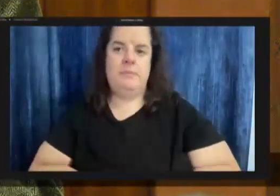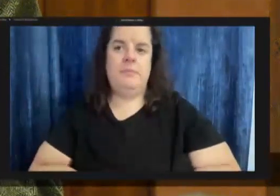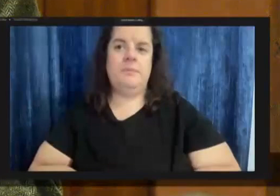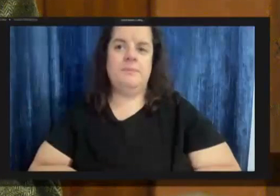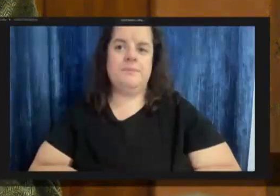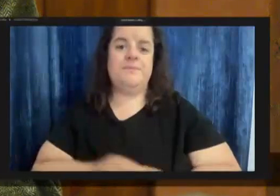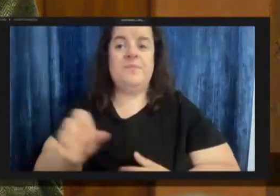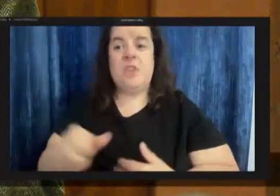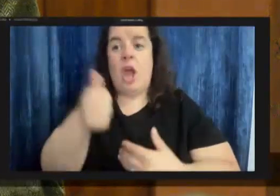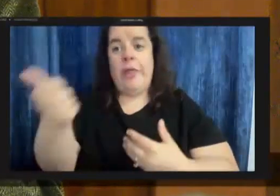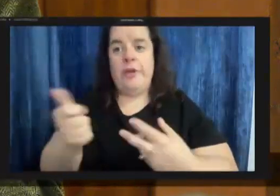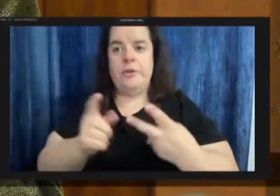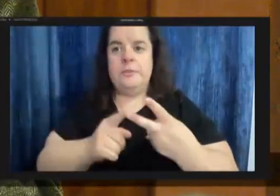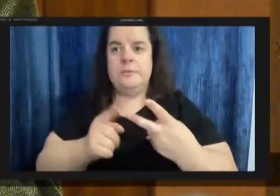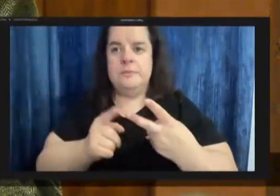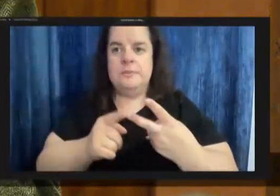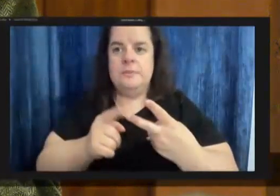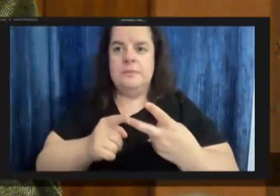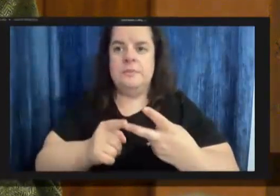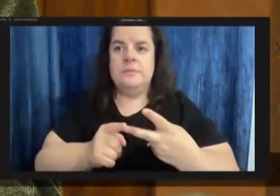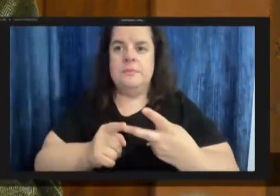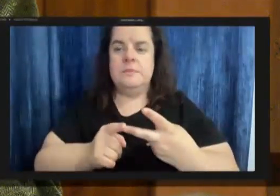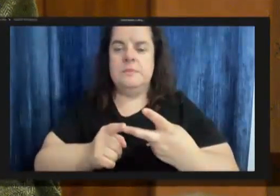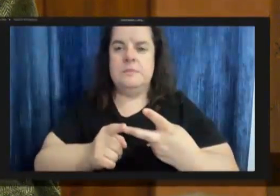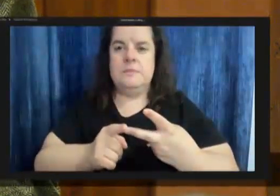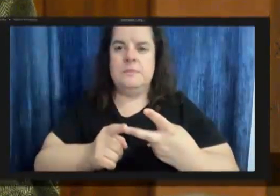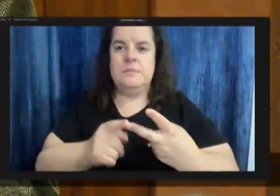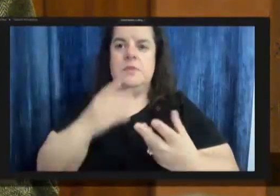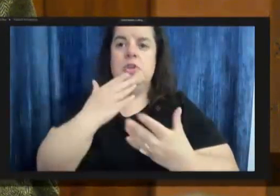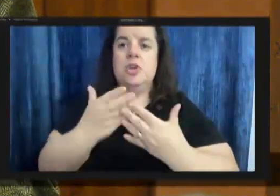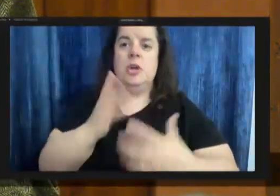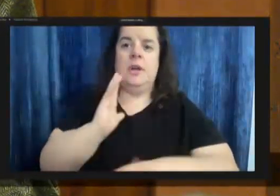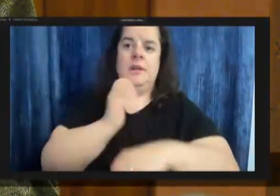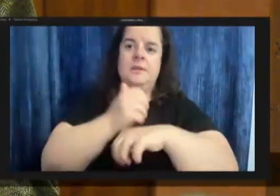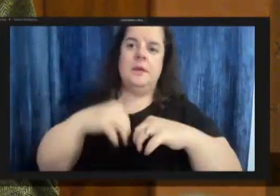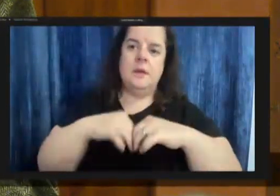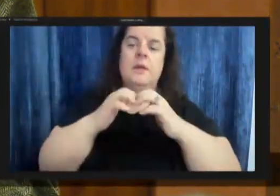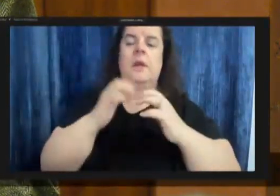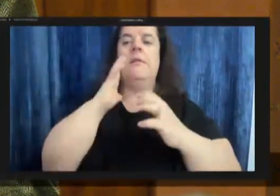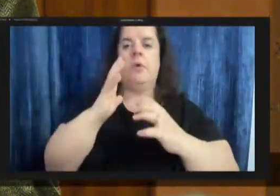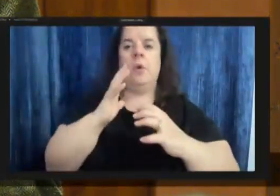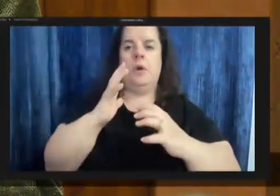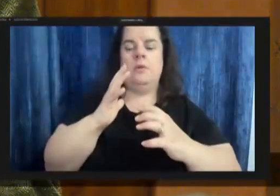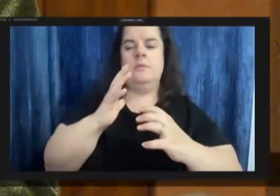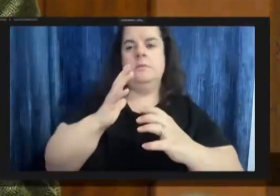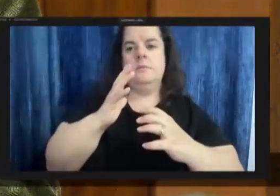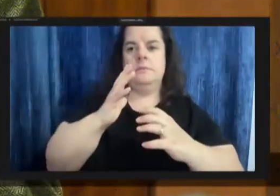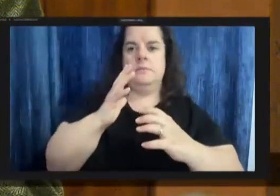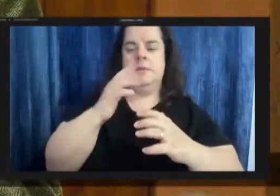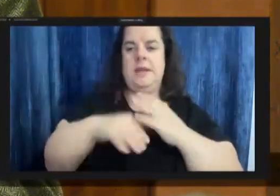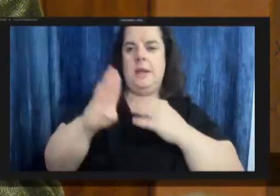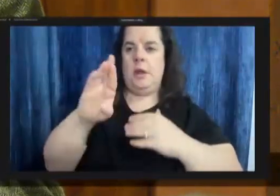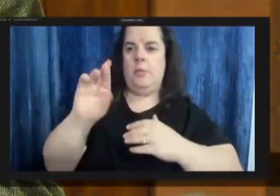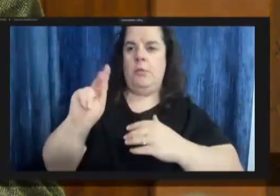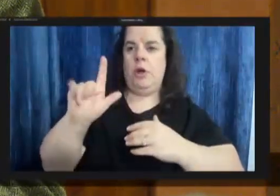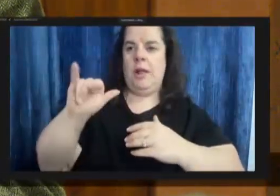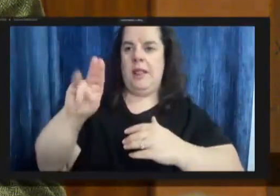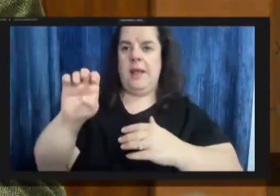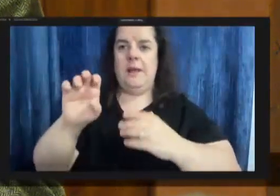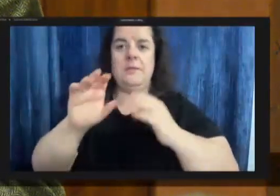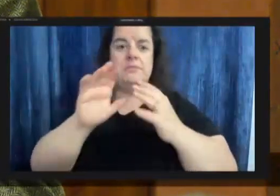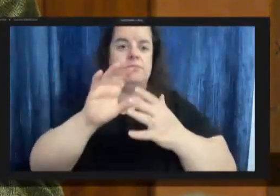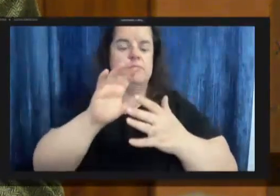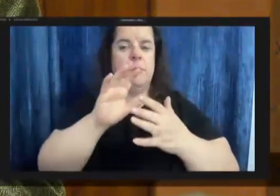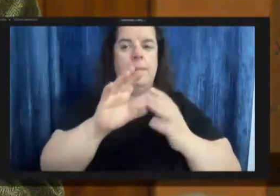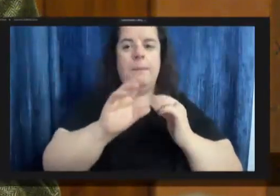other criteria is that it's a well of well established visual landmark in brookline um there's media support which we saw in the